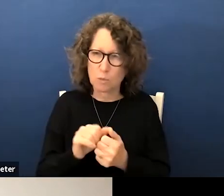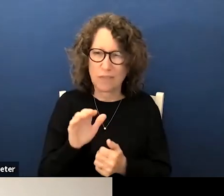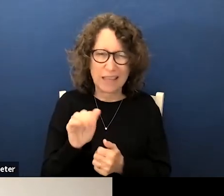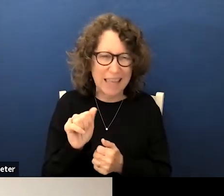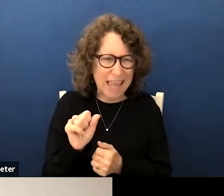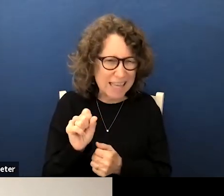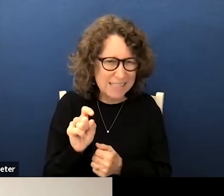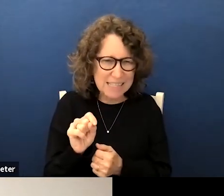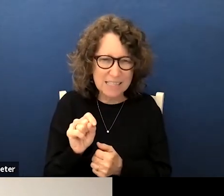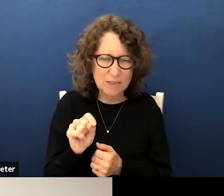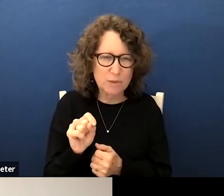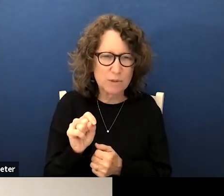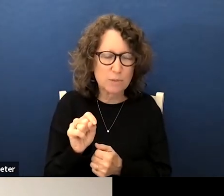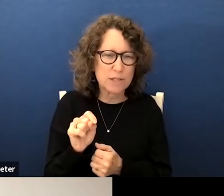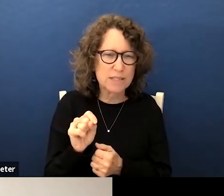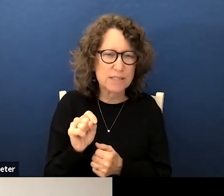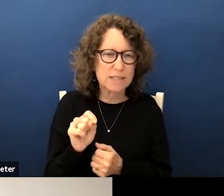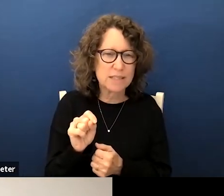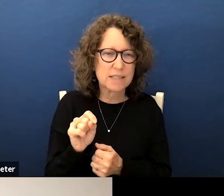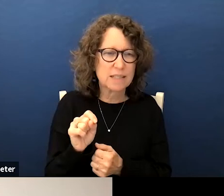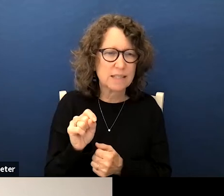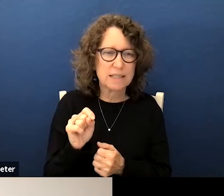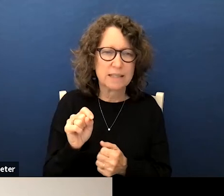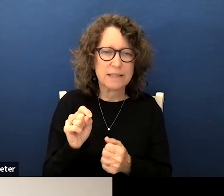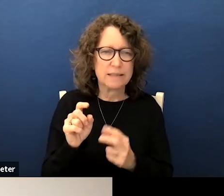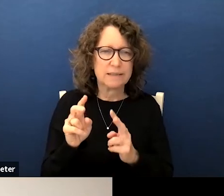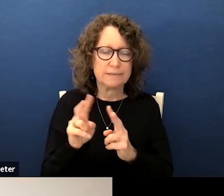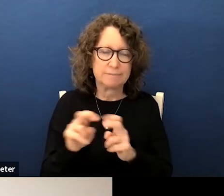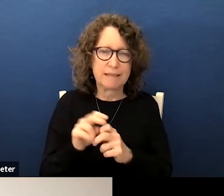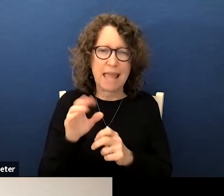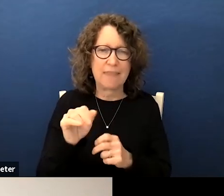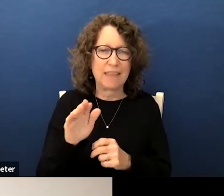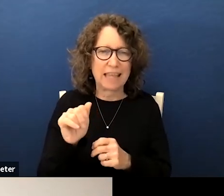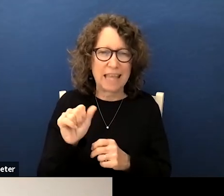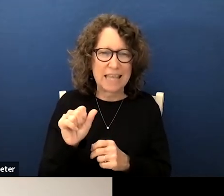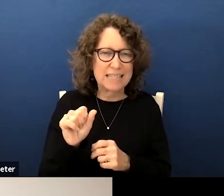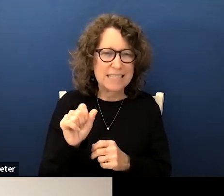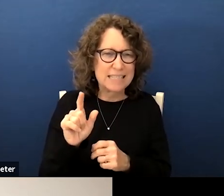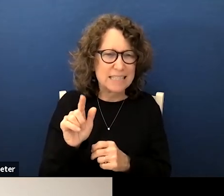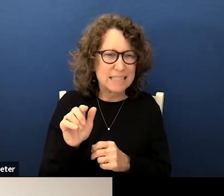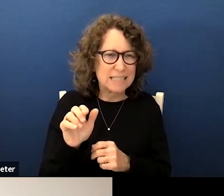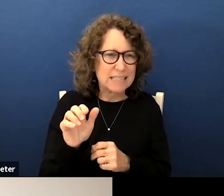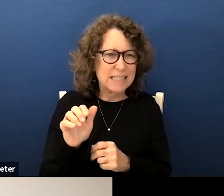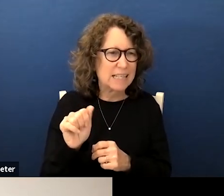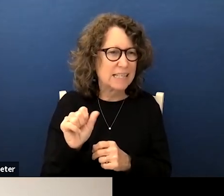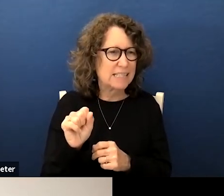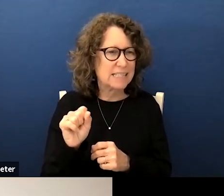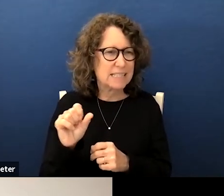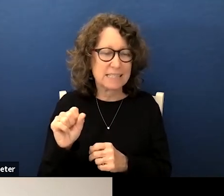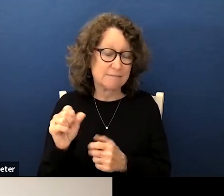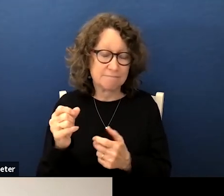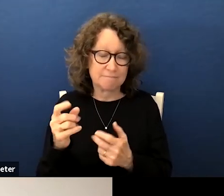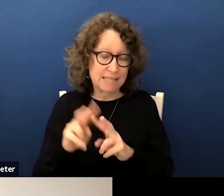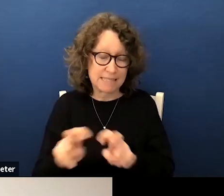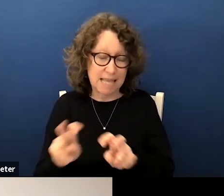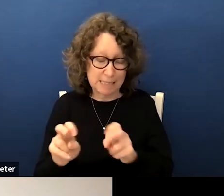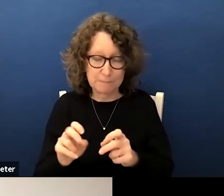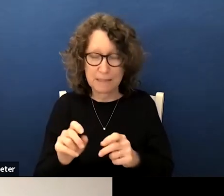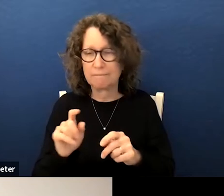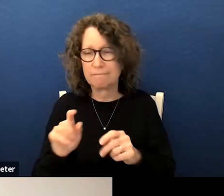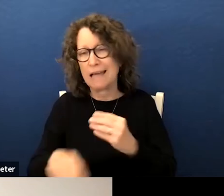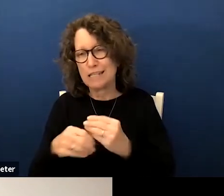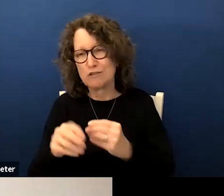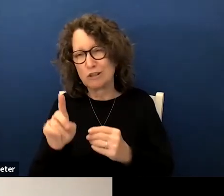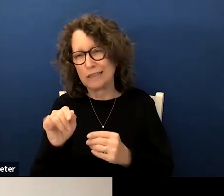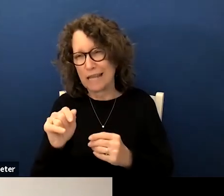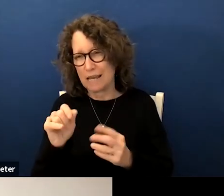the CAASPP items and the CAASPP assessment approaches for math so we have that other additional data source